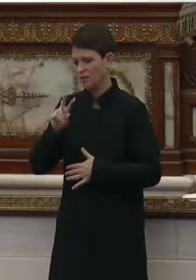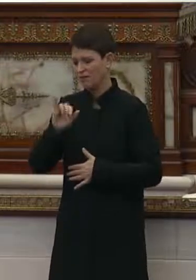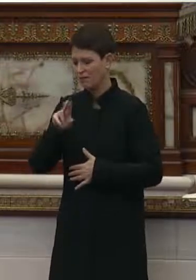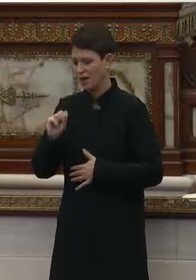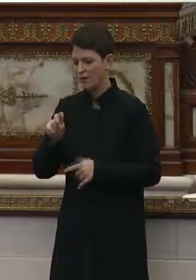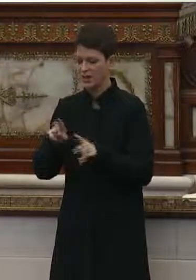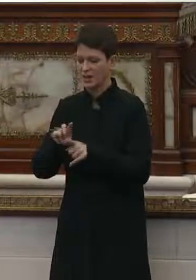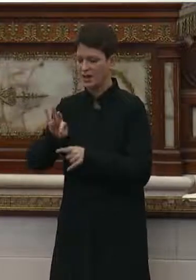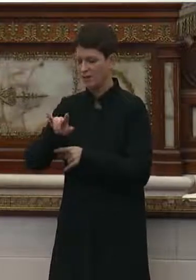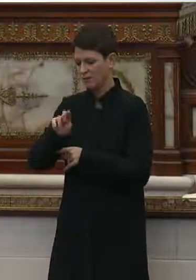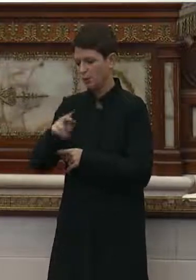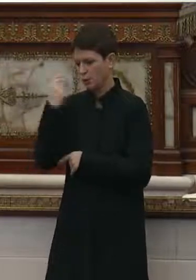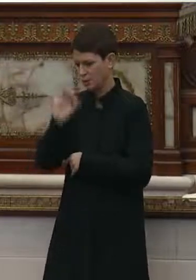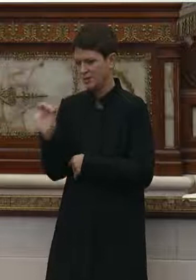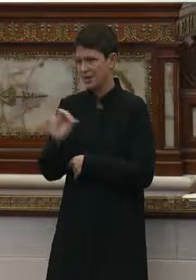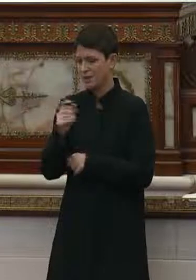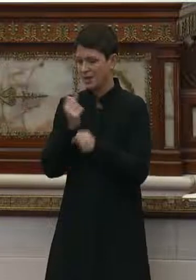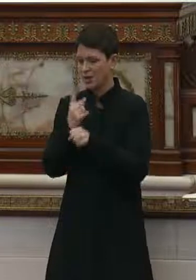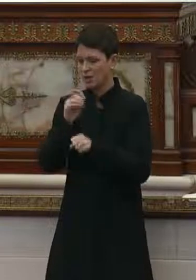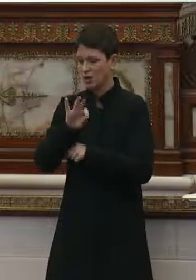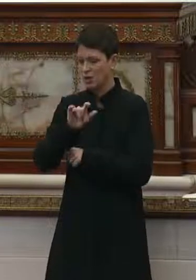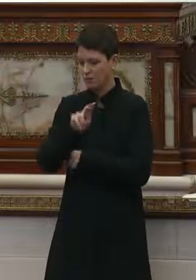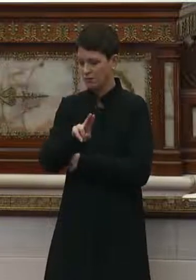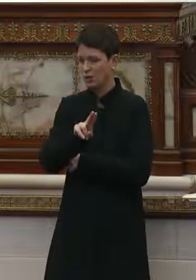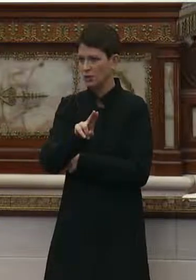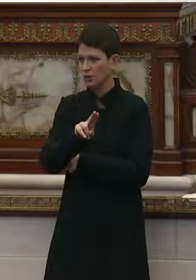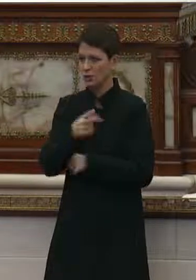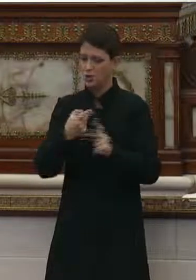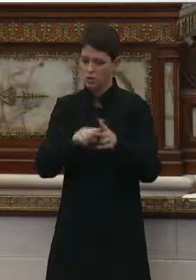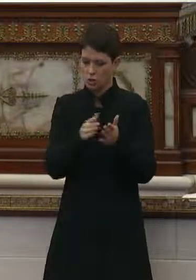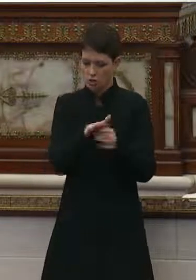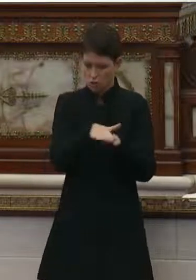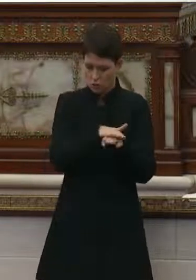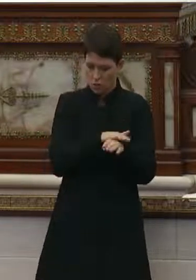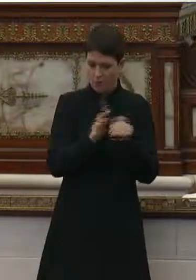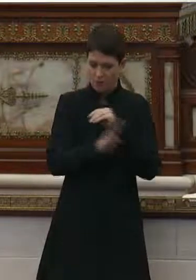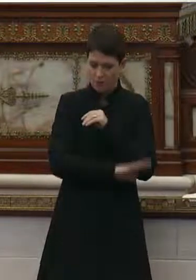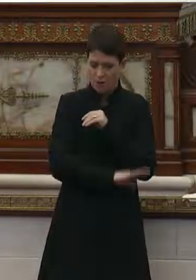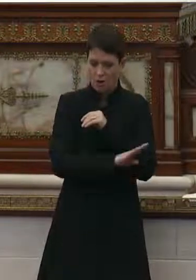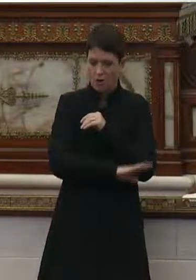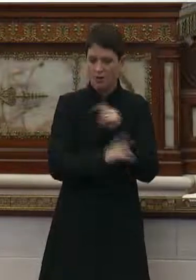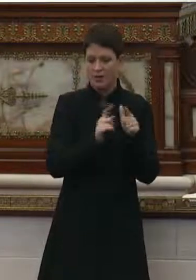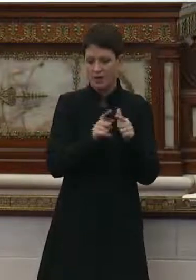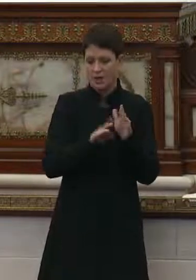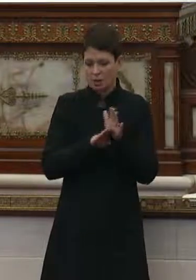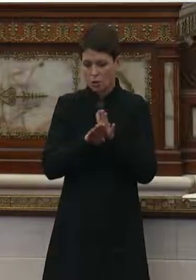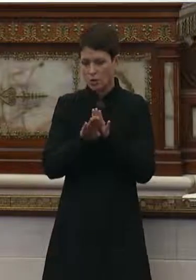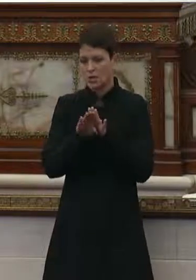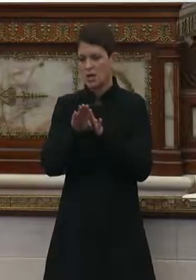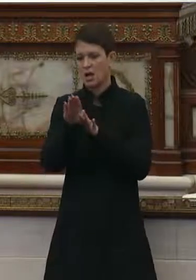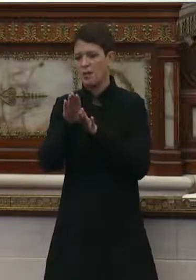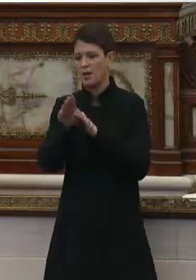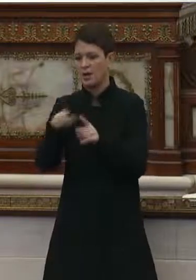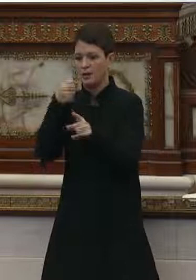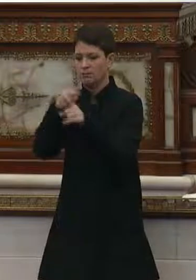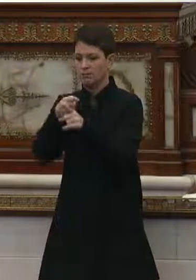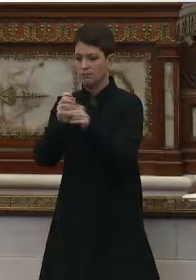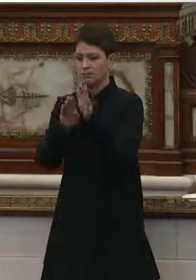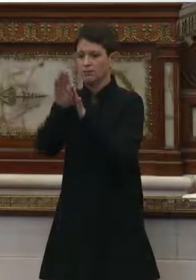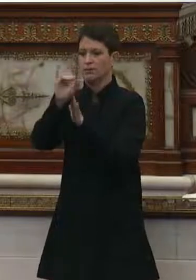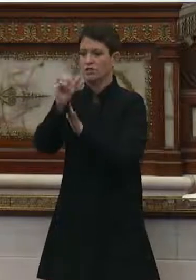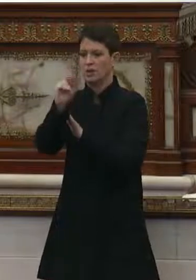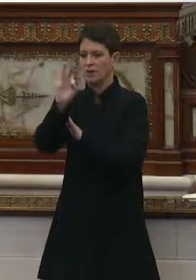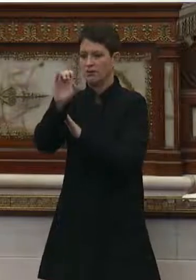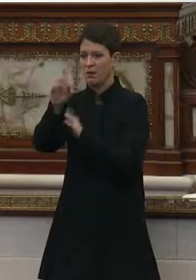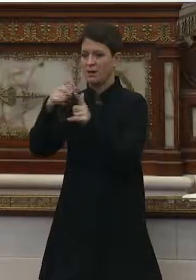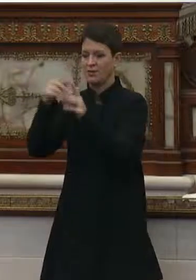influenza. Each year, influenza gets, starts out slowly in the fall and then it rises throughout the fall and it peaks around January, February, and